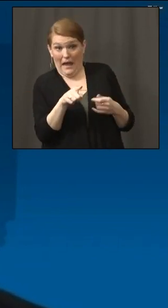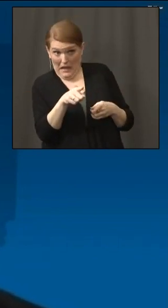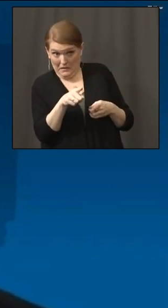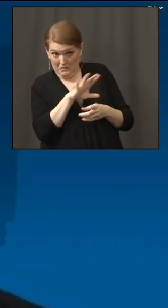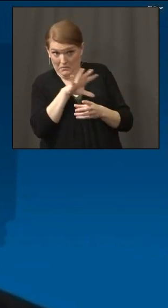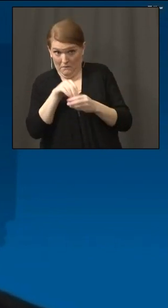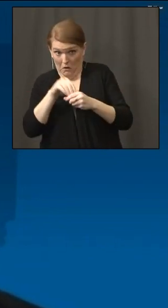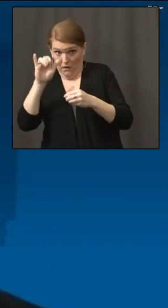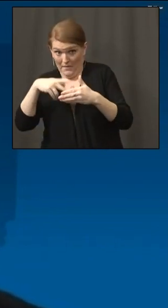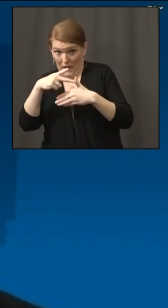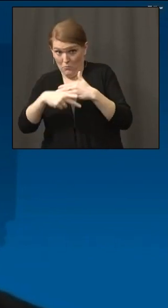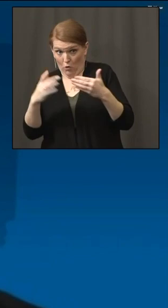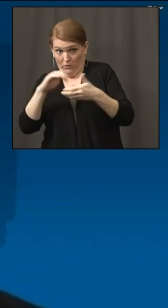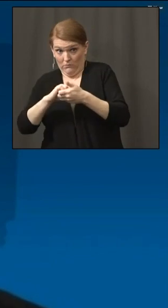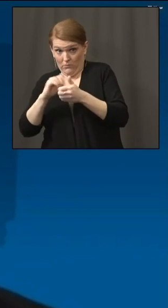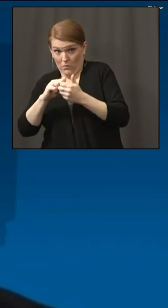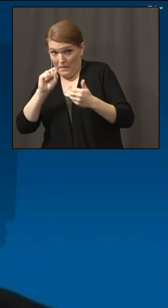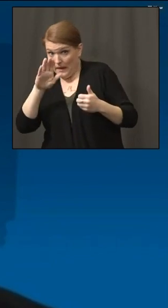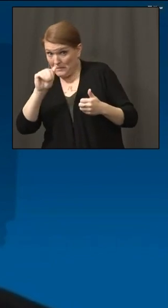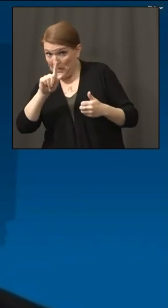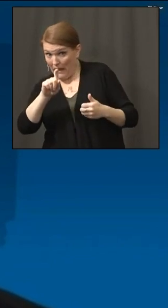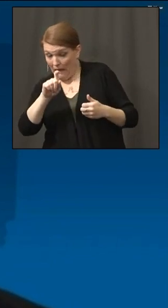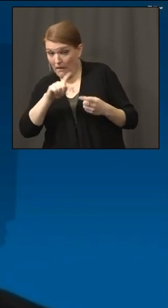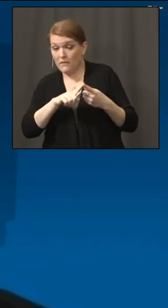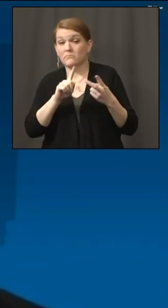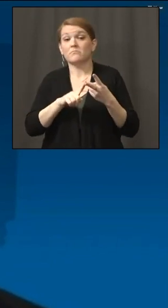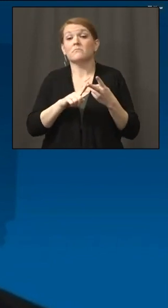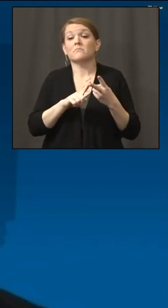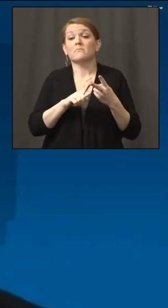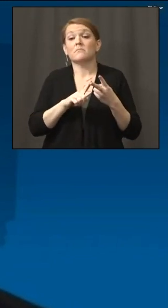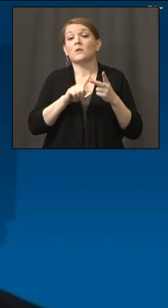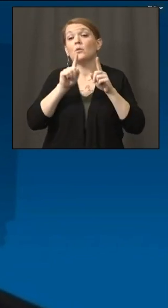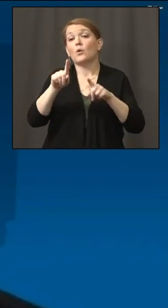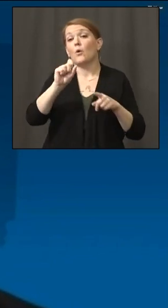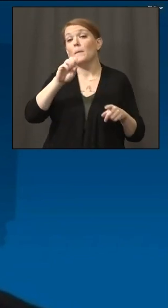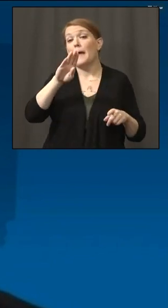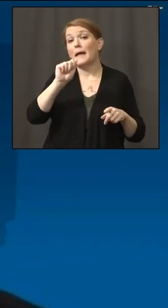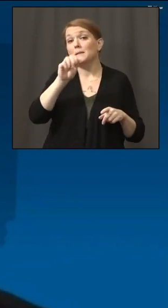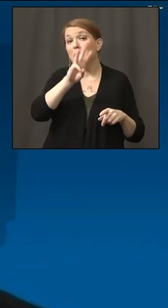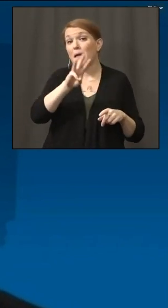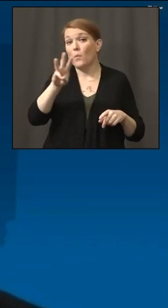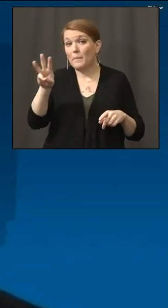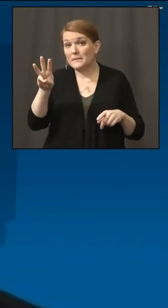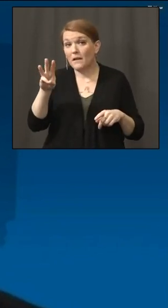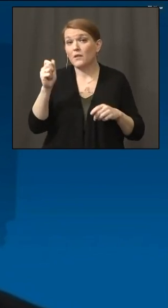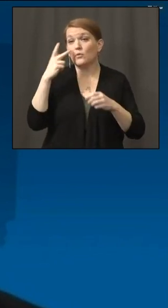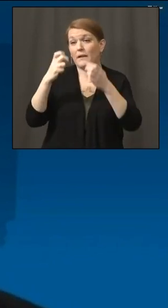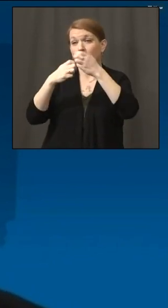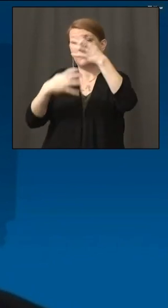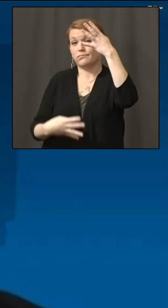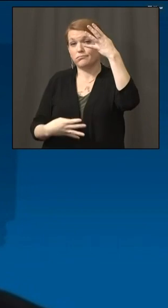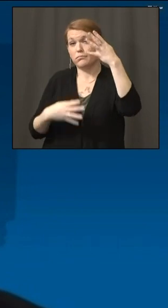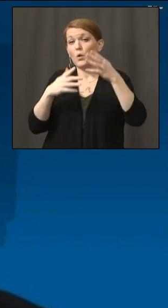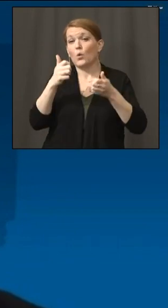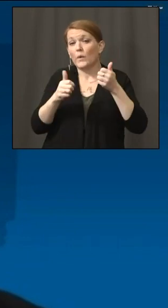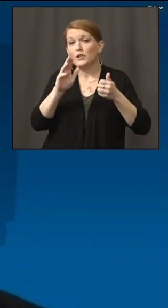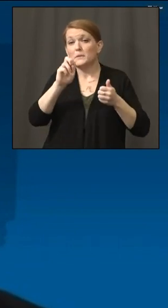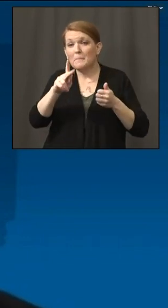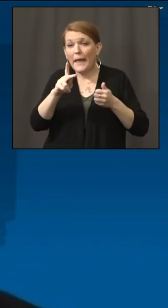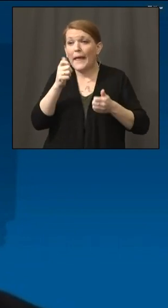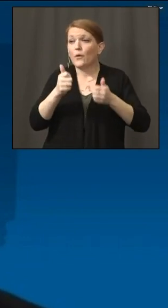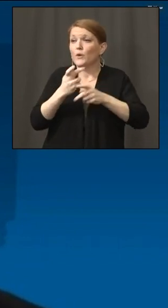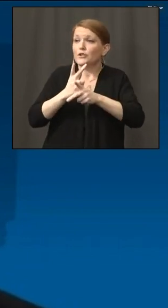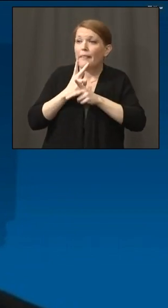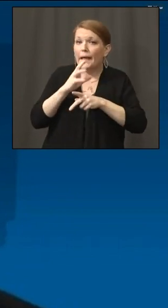participating in the next round. Visit the SBA website to get a listing of SBA-approved lenders, the